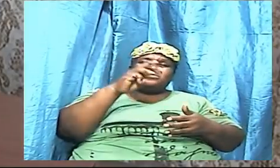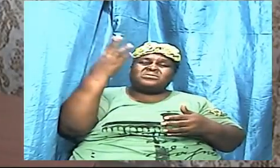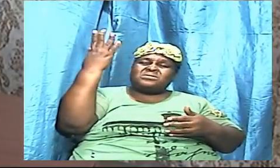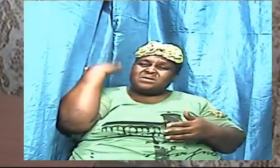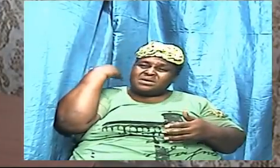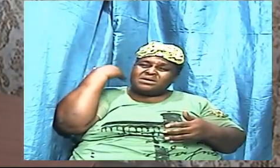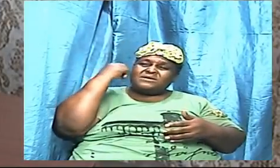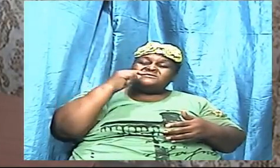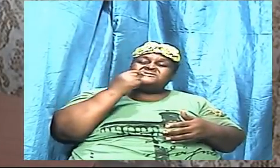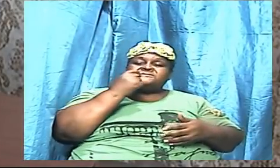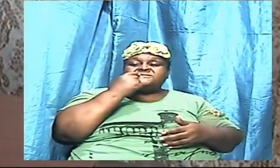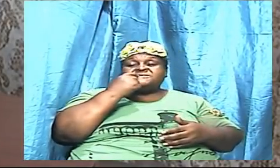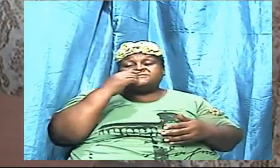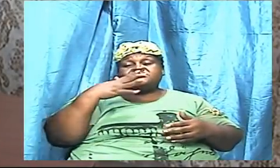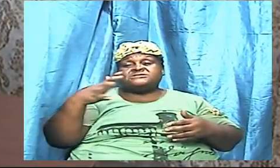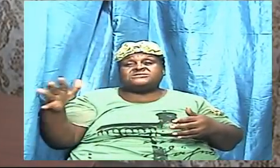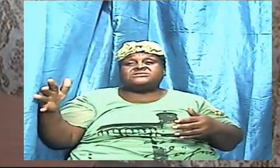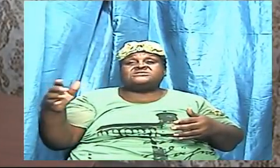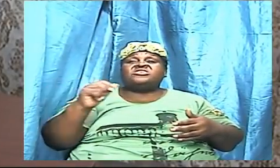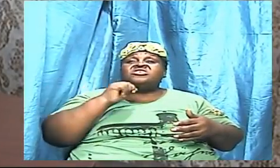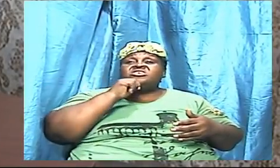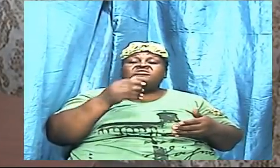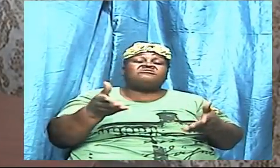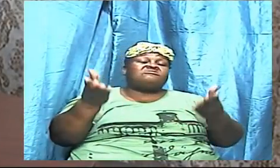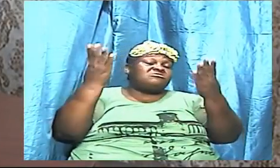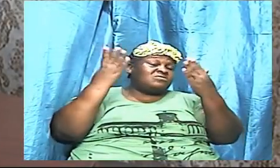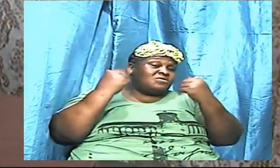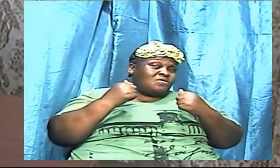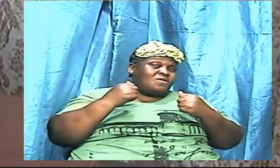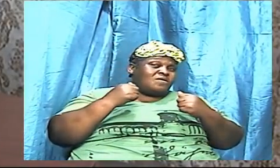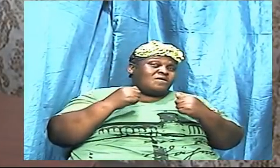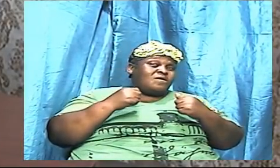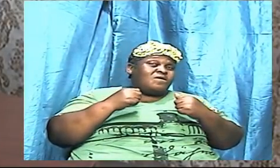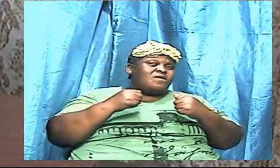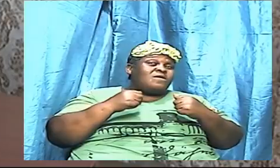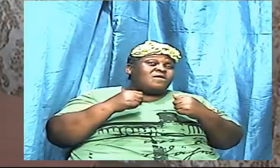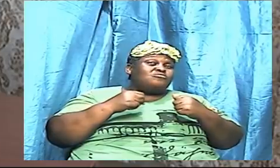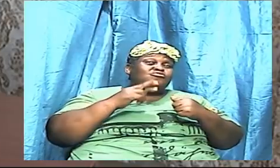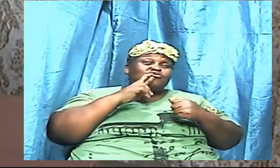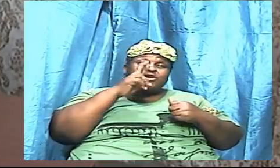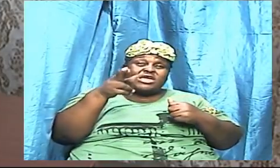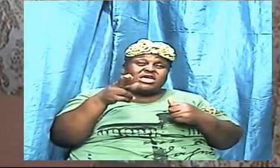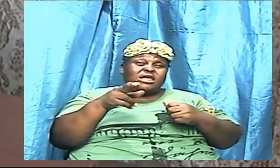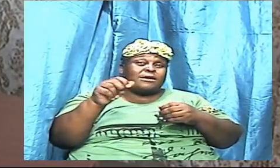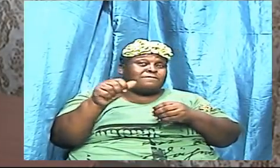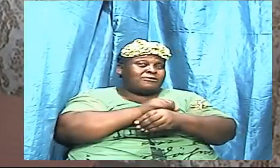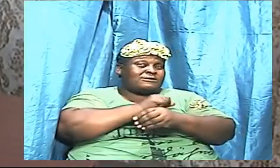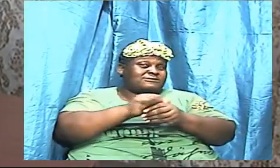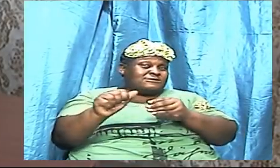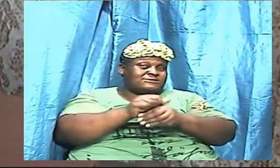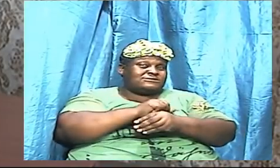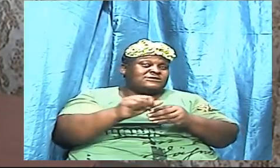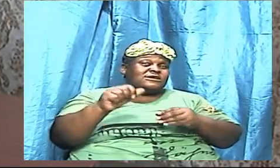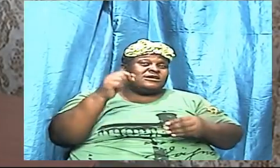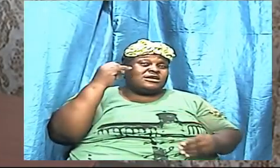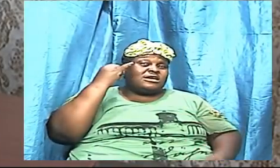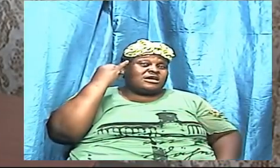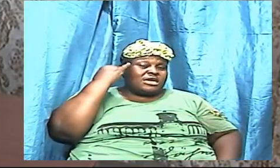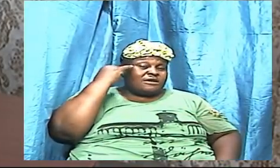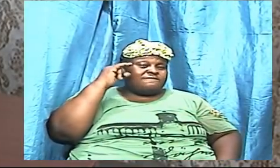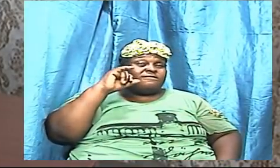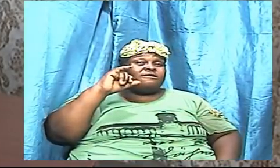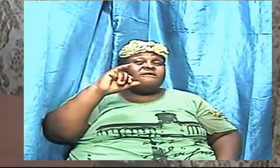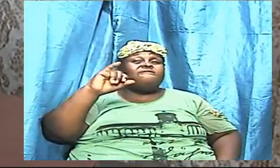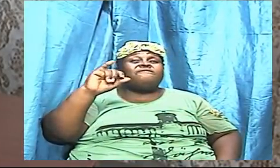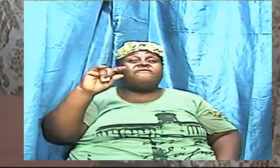but they're not going to become effective and practicable if we don't first learn